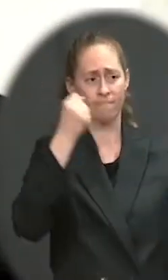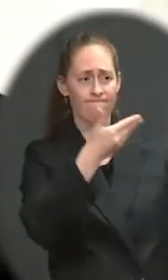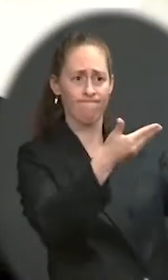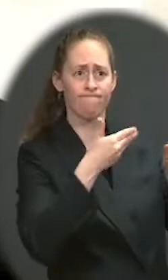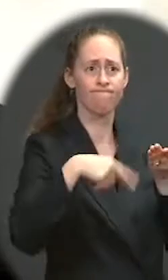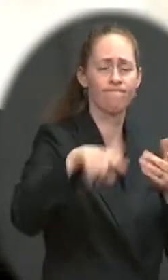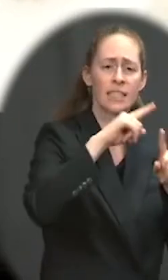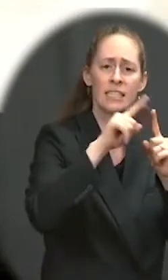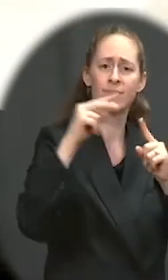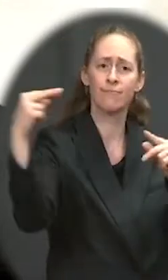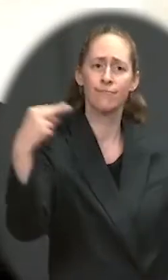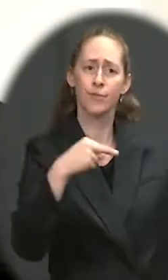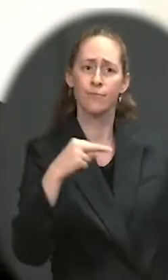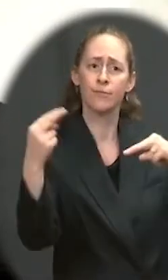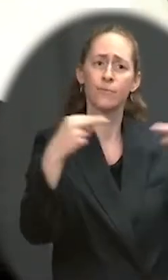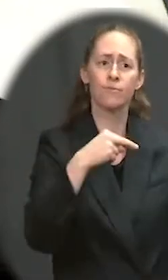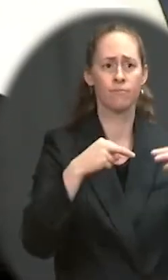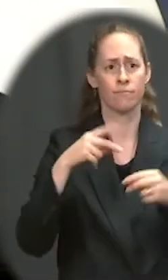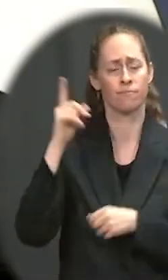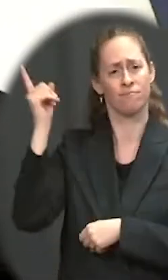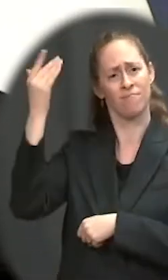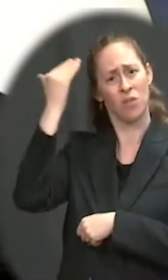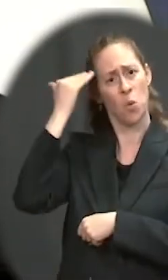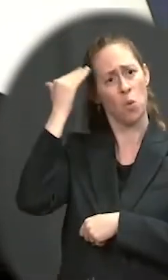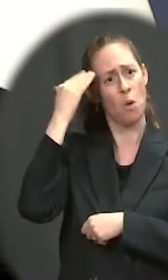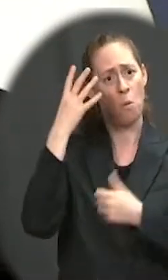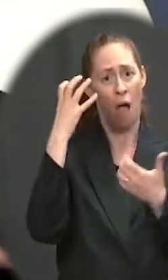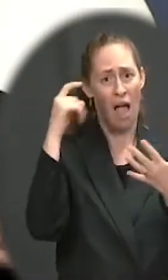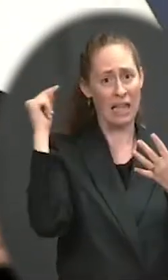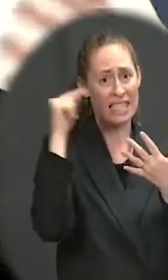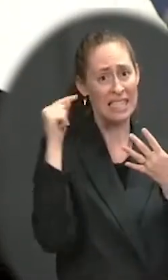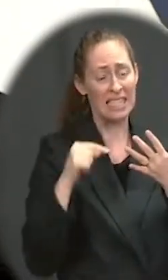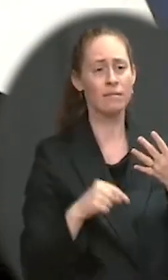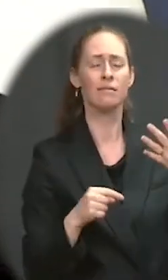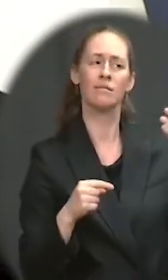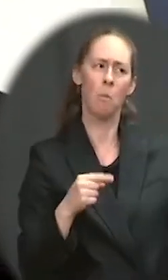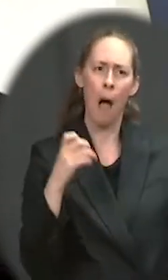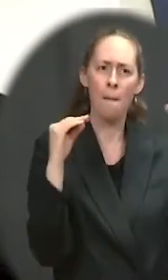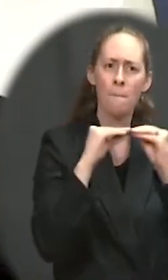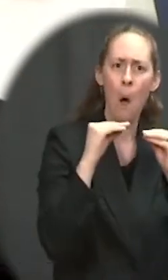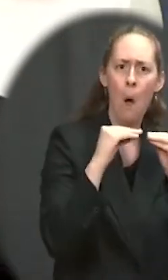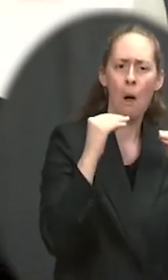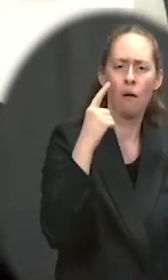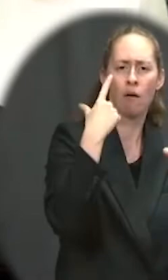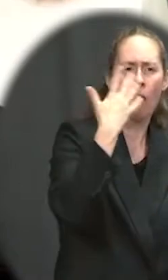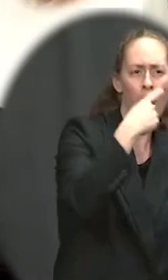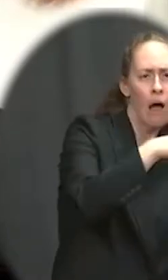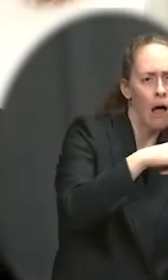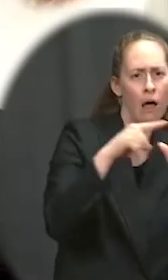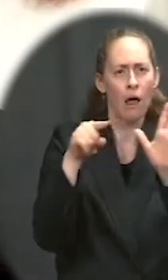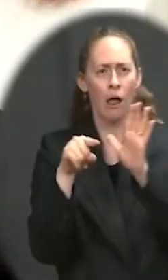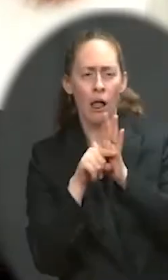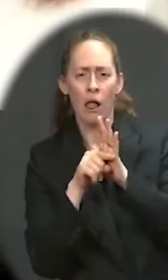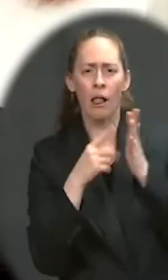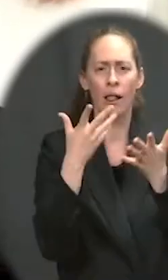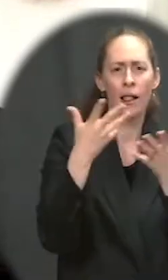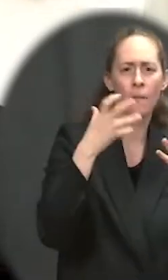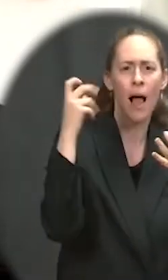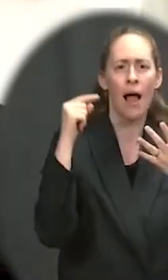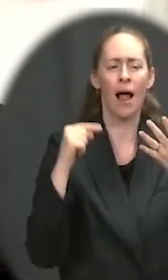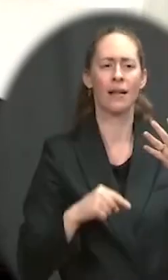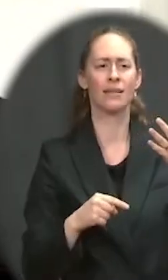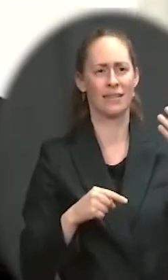wants to know the details. He's a details guy. He wants to dig into the pros and cons and all of the considerations for any